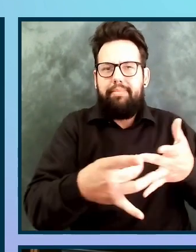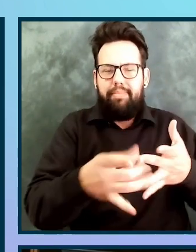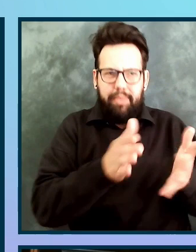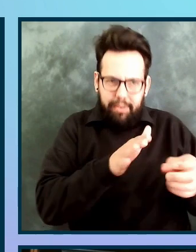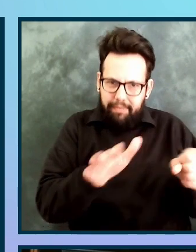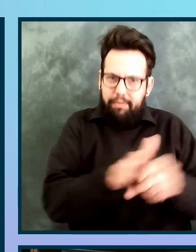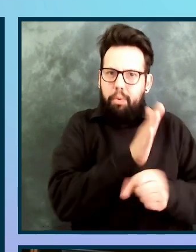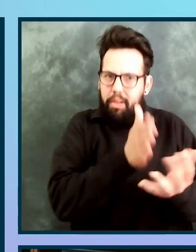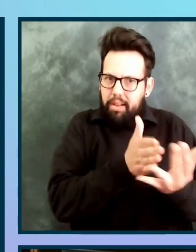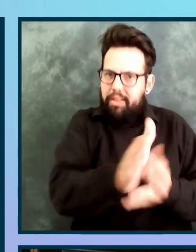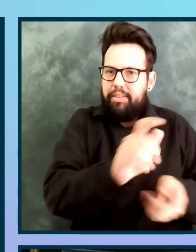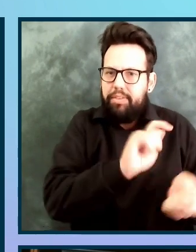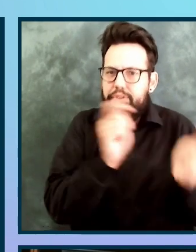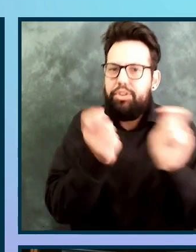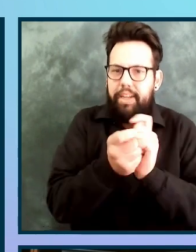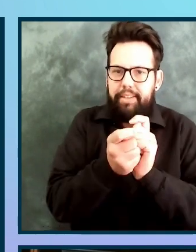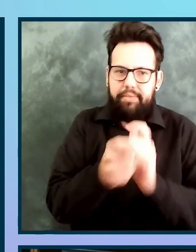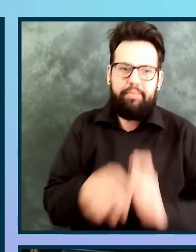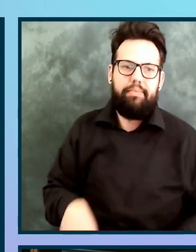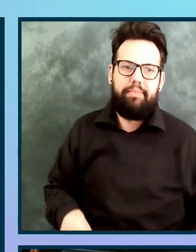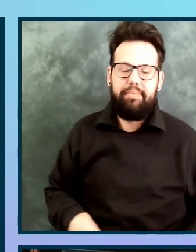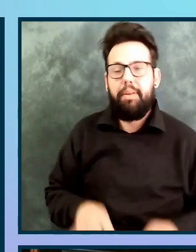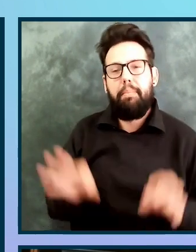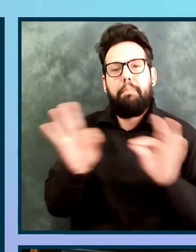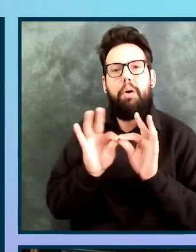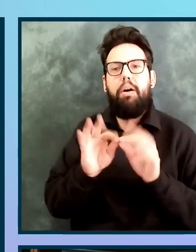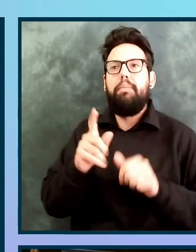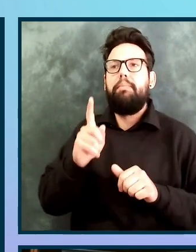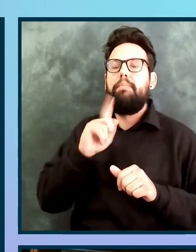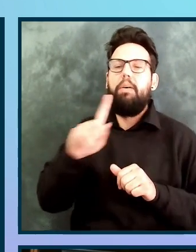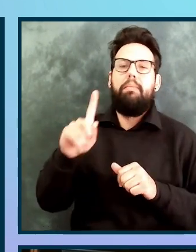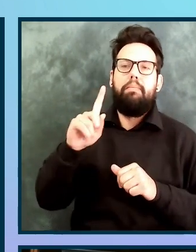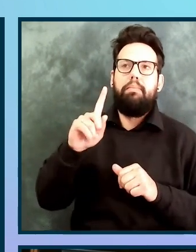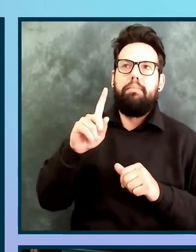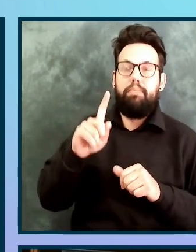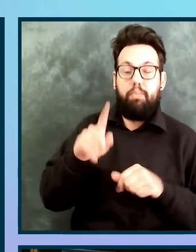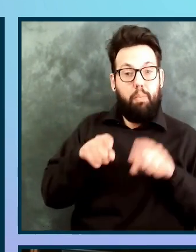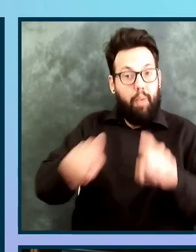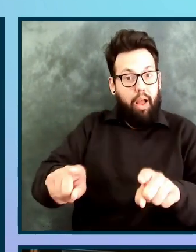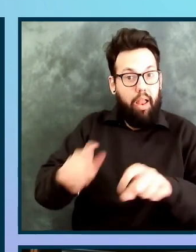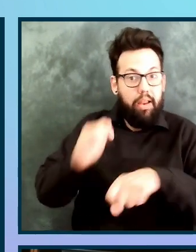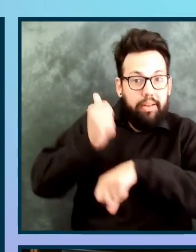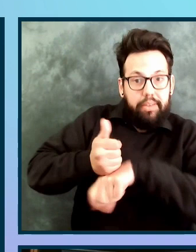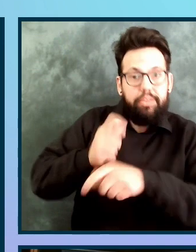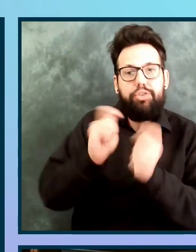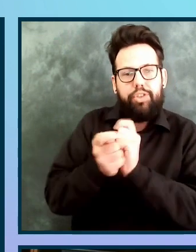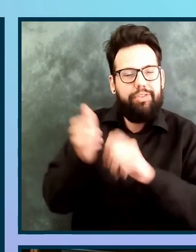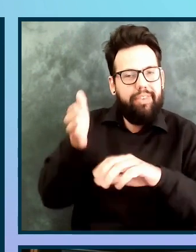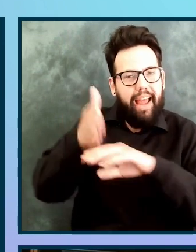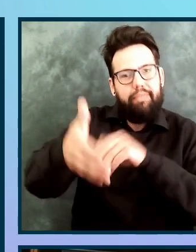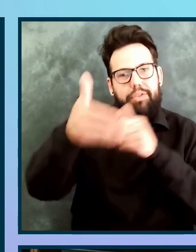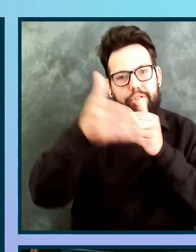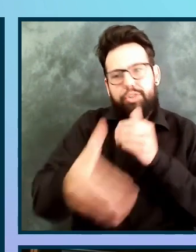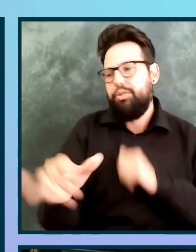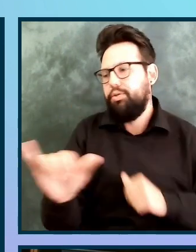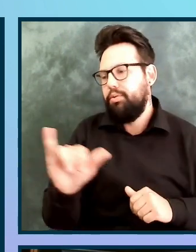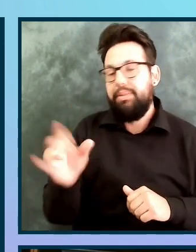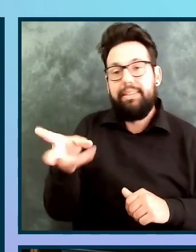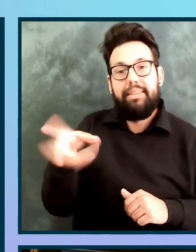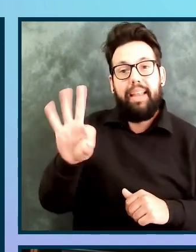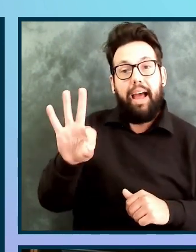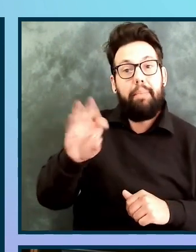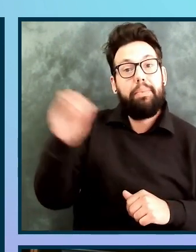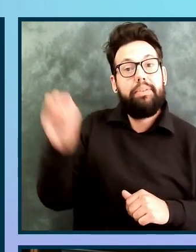systems have proven to be critical both during and after change has been implemented. 69% of the most effective change